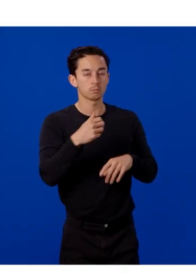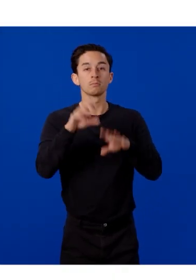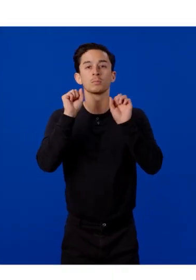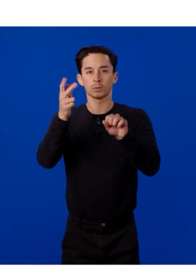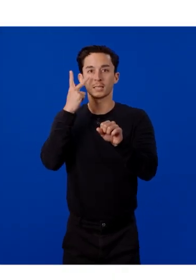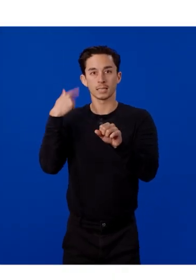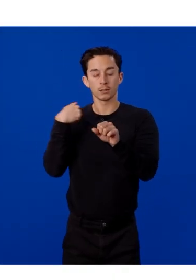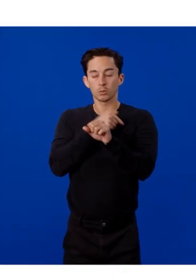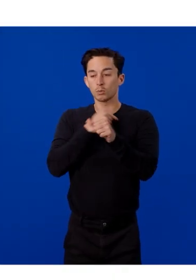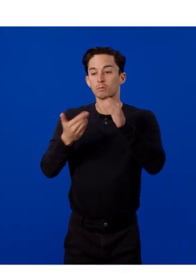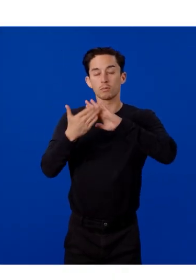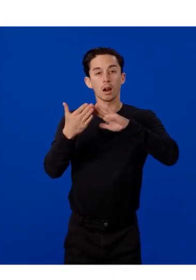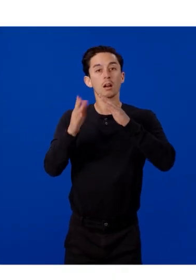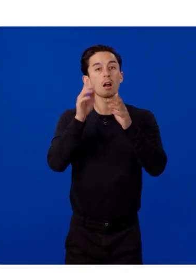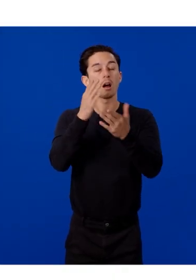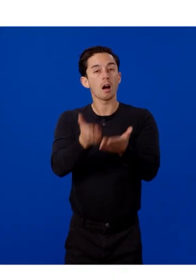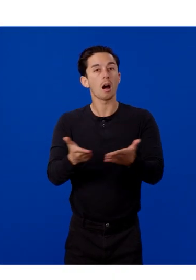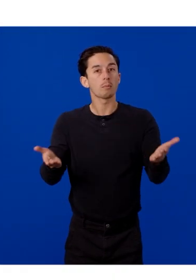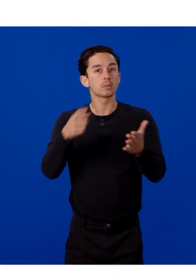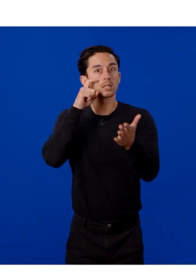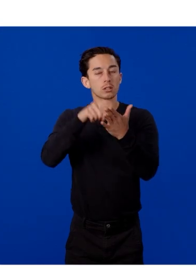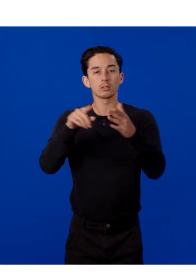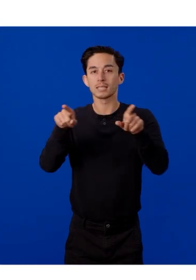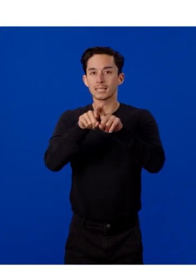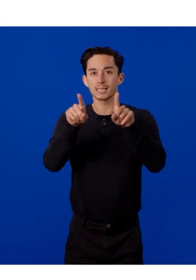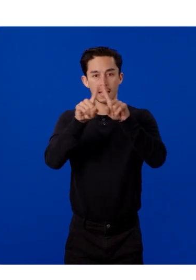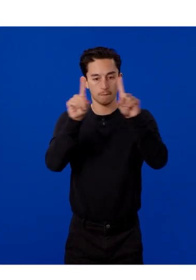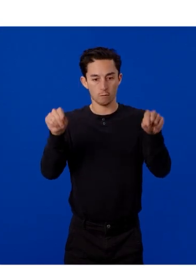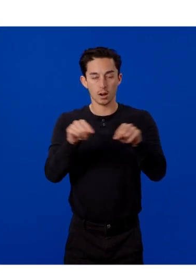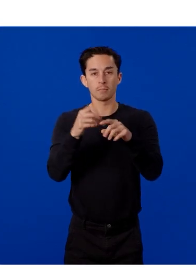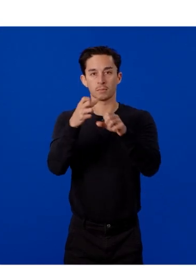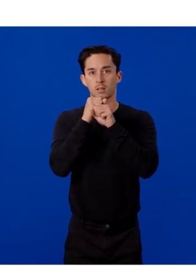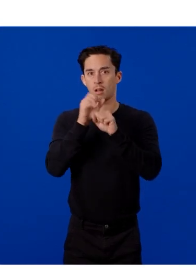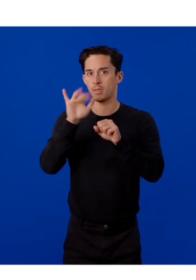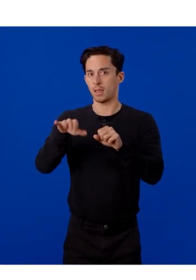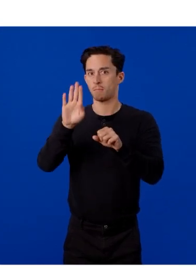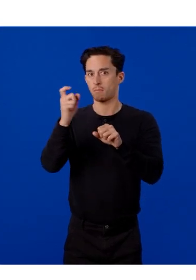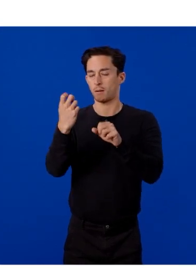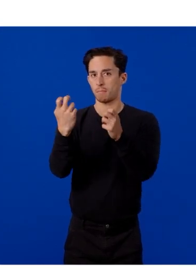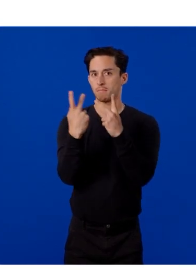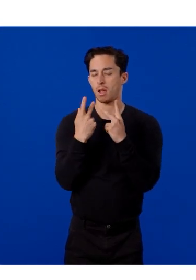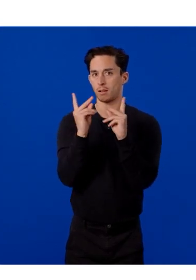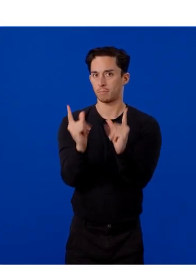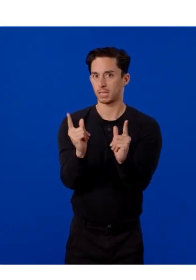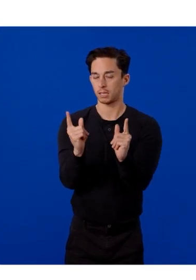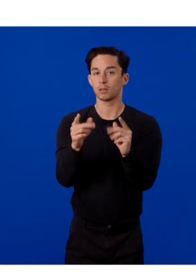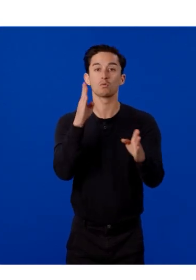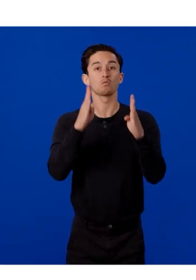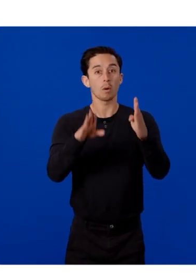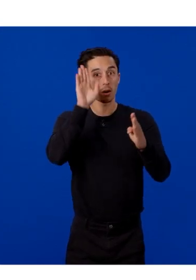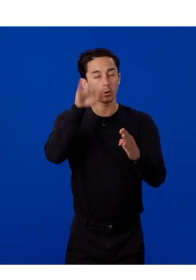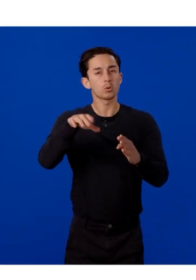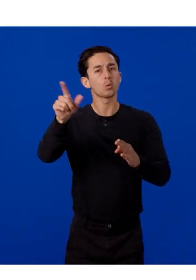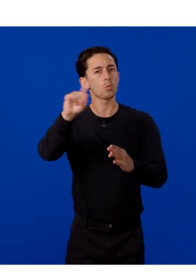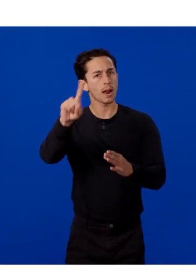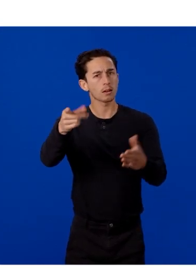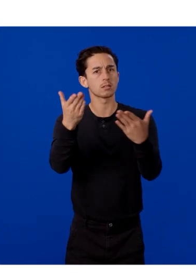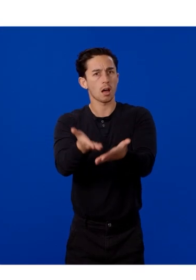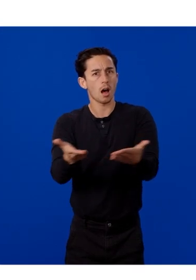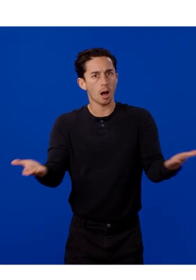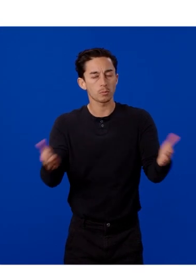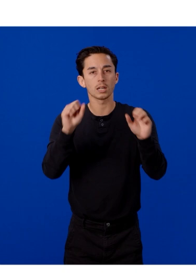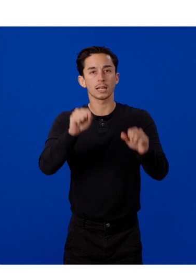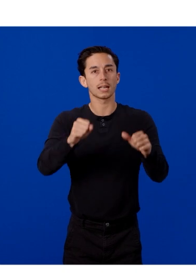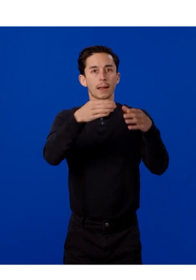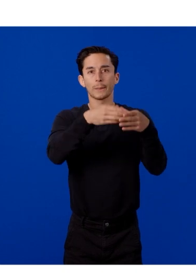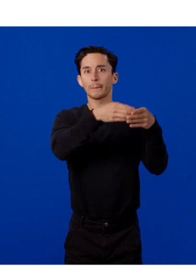detection in the same frame and got some bounding boxes back immediately. Our robot now knows where the object we mentioned is and can fly